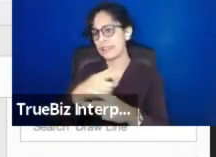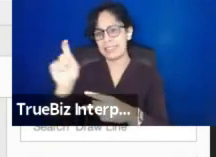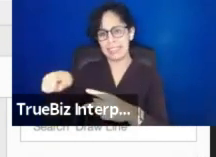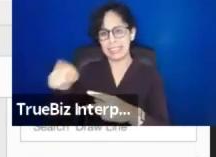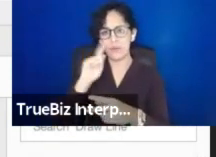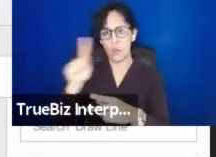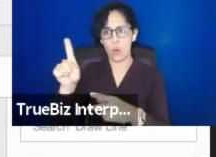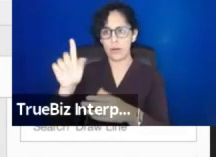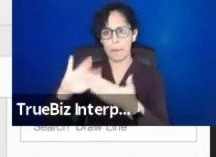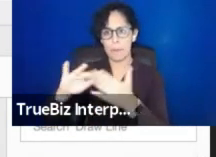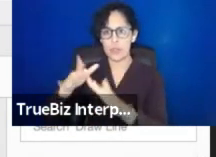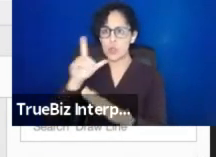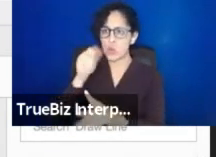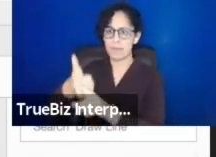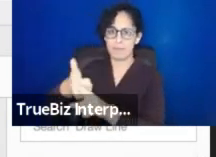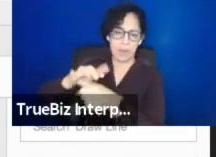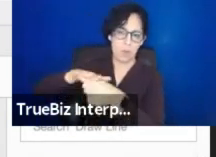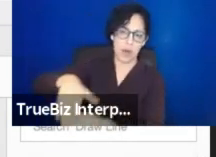oppressed communities.